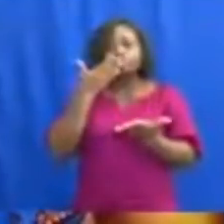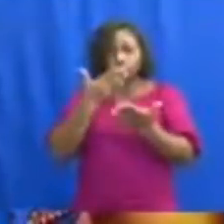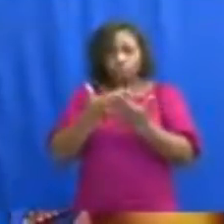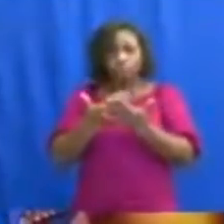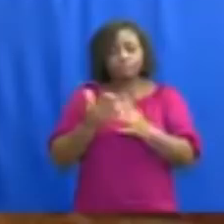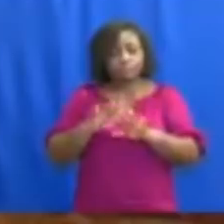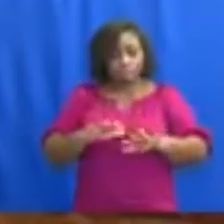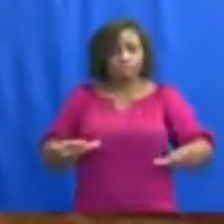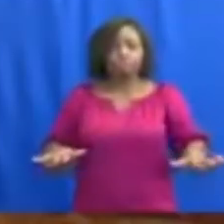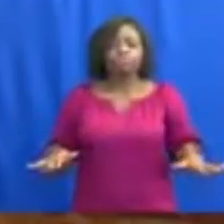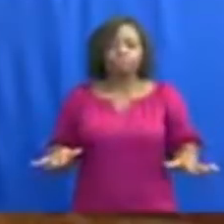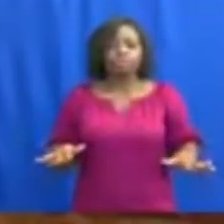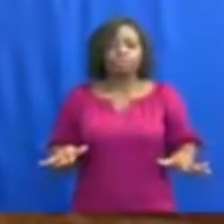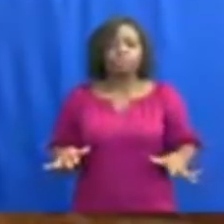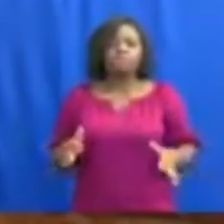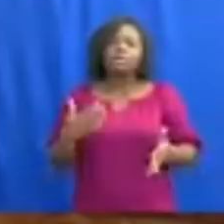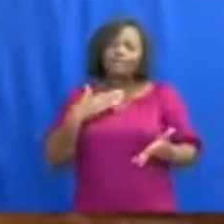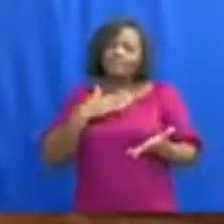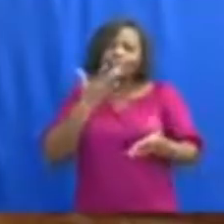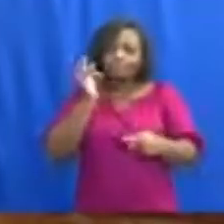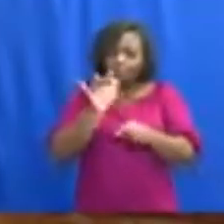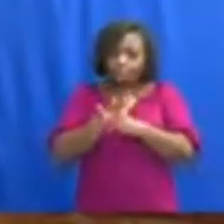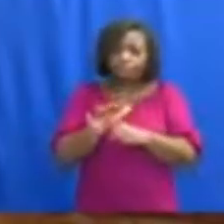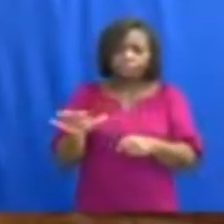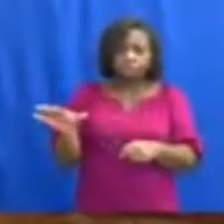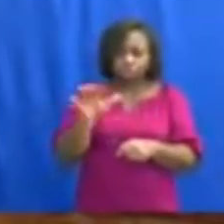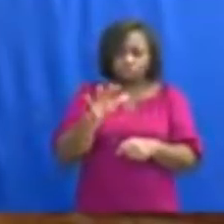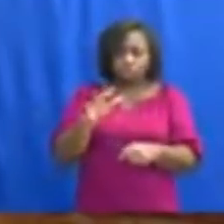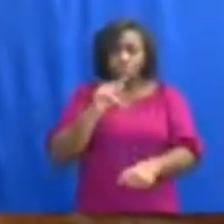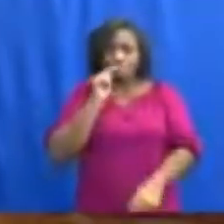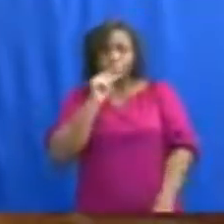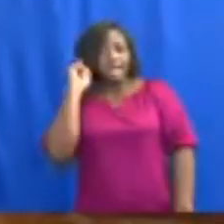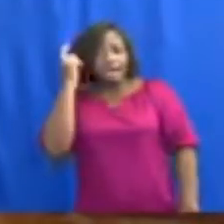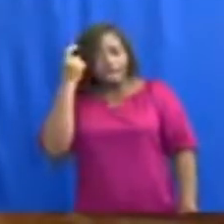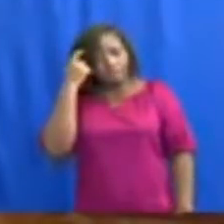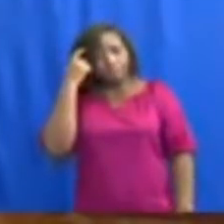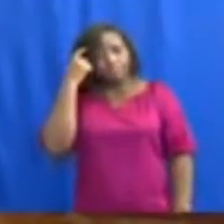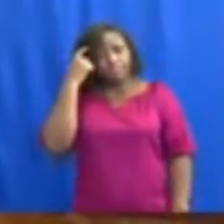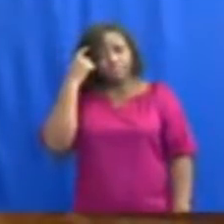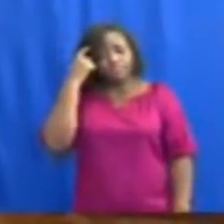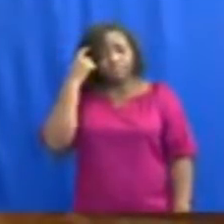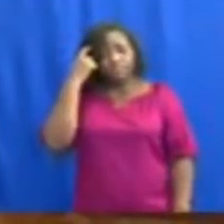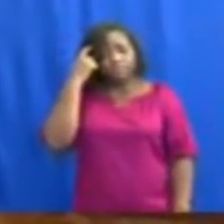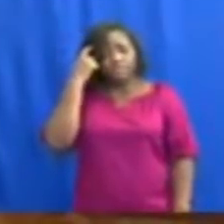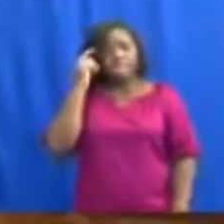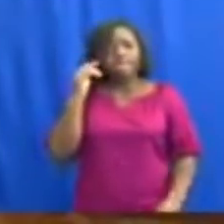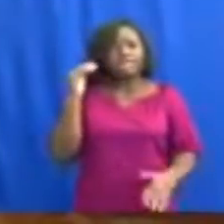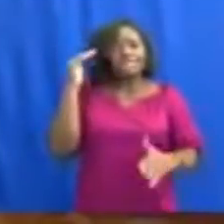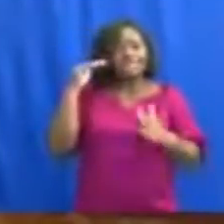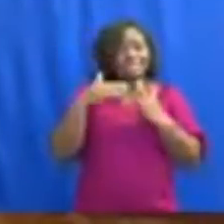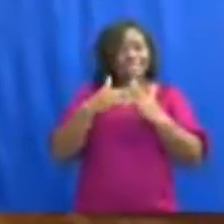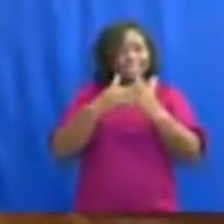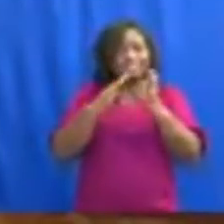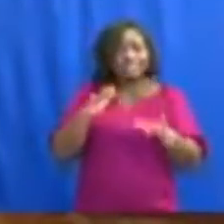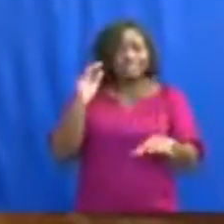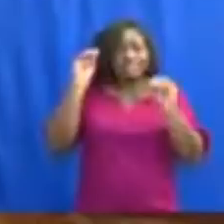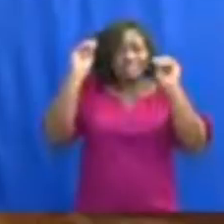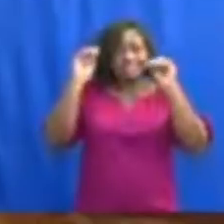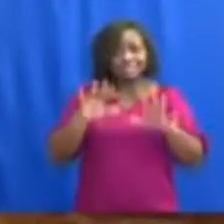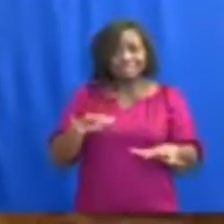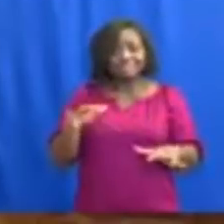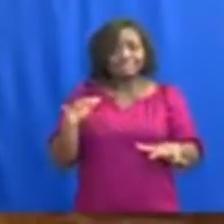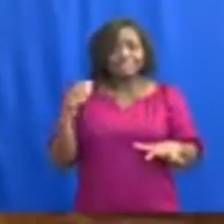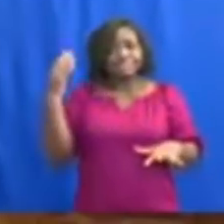bi ye. Mi uwo nyese ake ame government. Ame tole e unukbae ke tole e fen